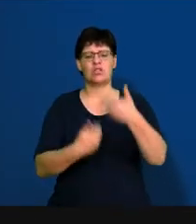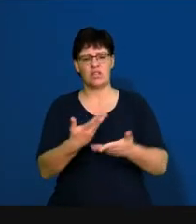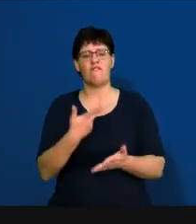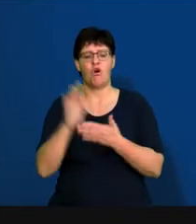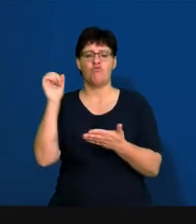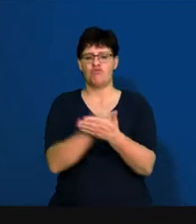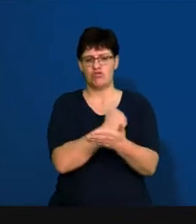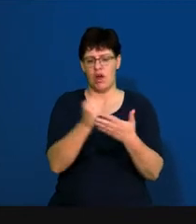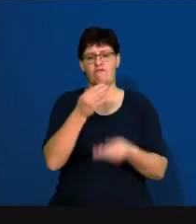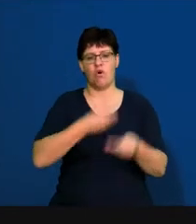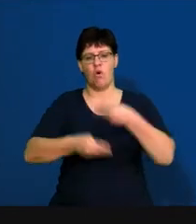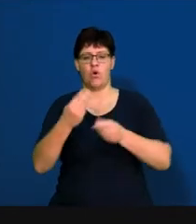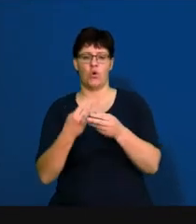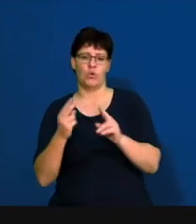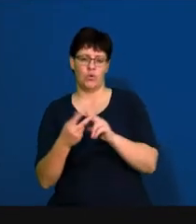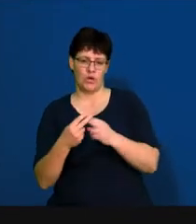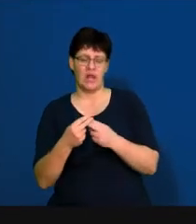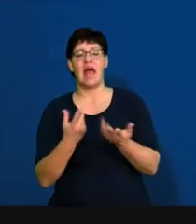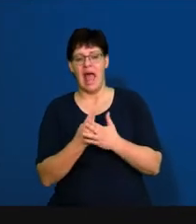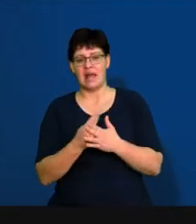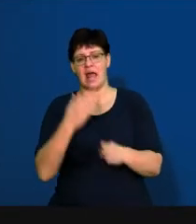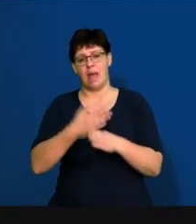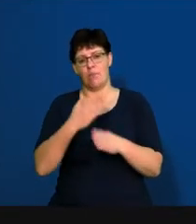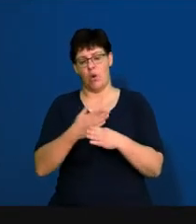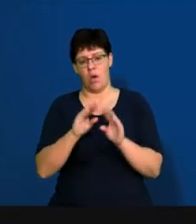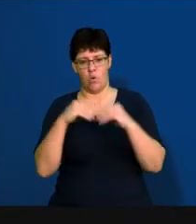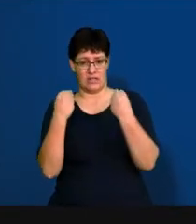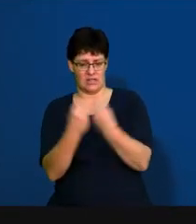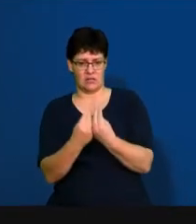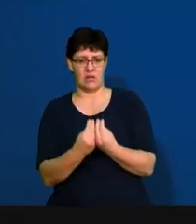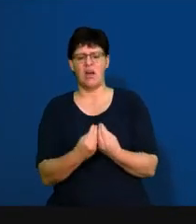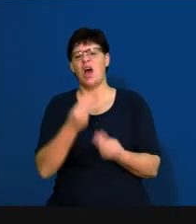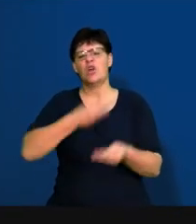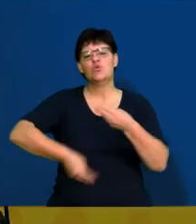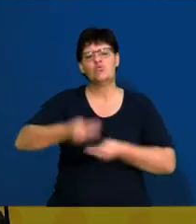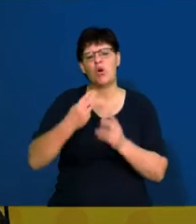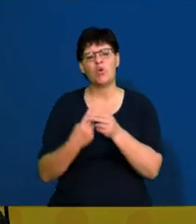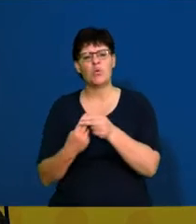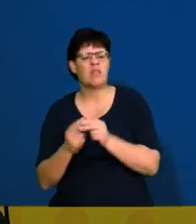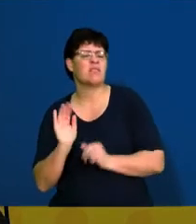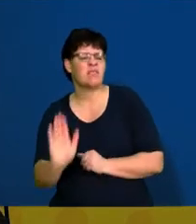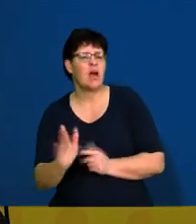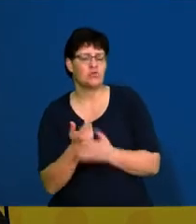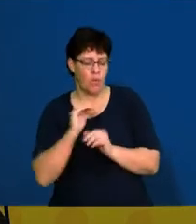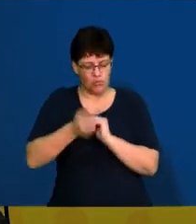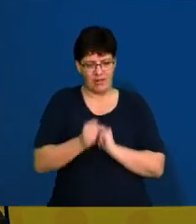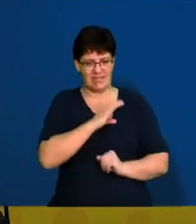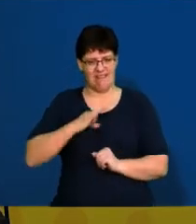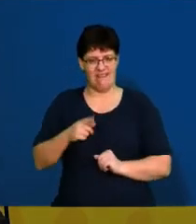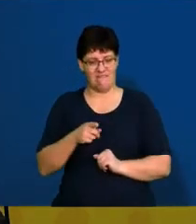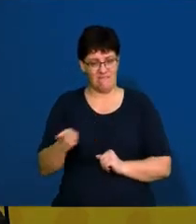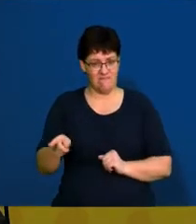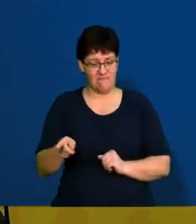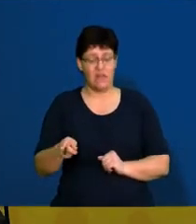registration of trade unions and employer organizations. So trade unions are there to protect employees. So this just